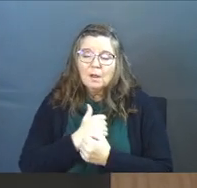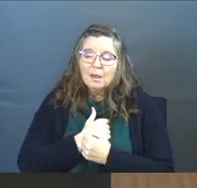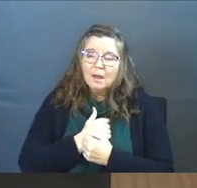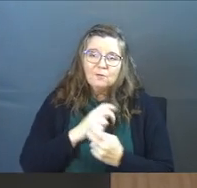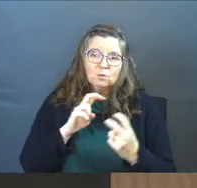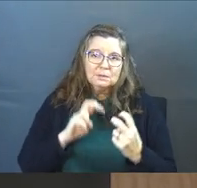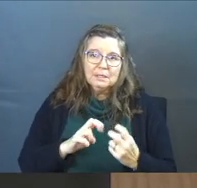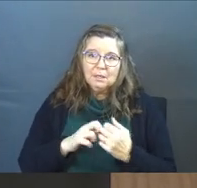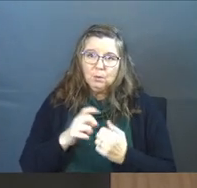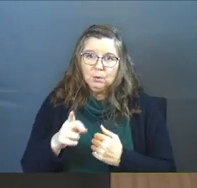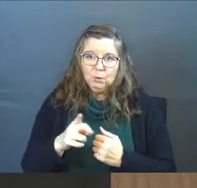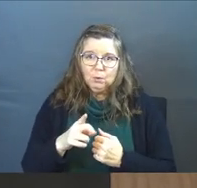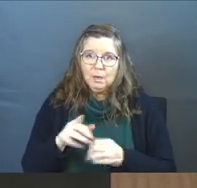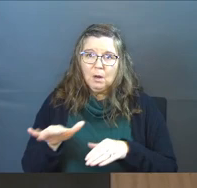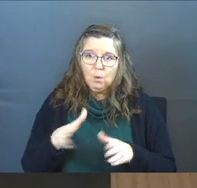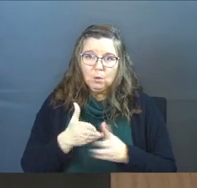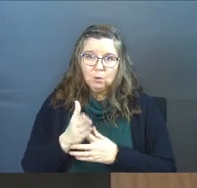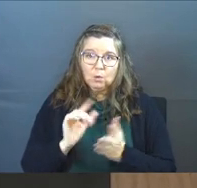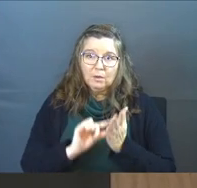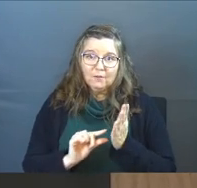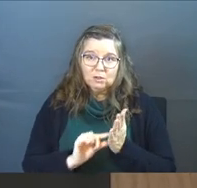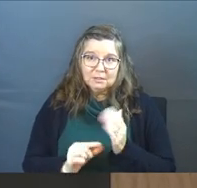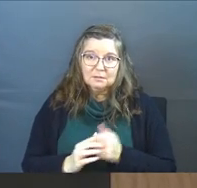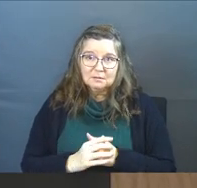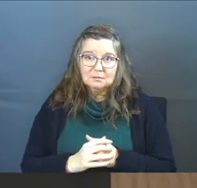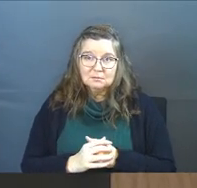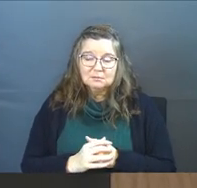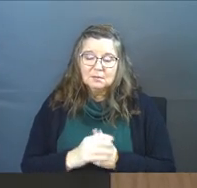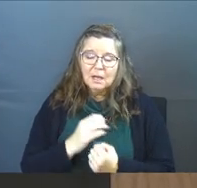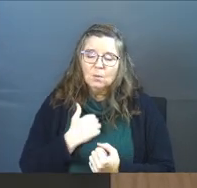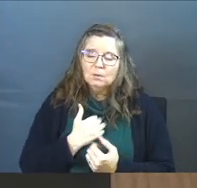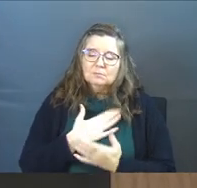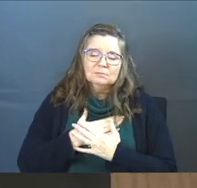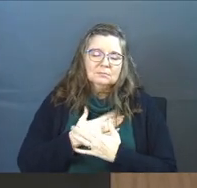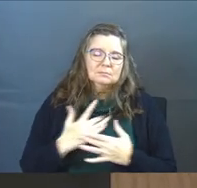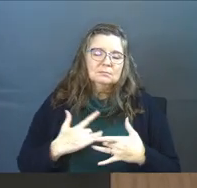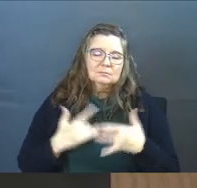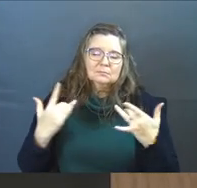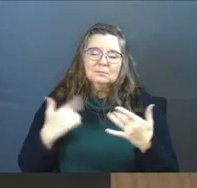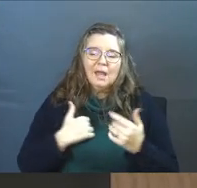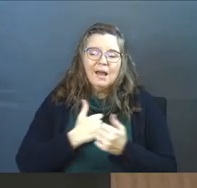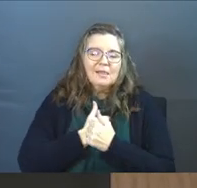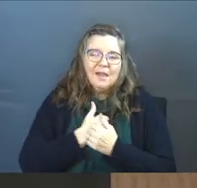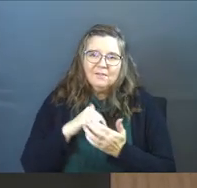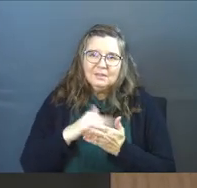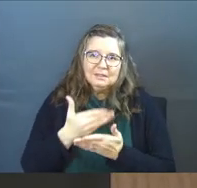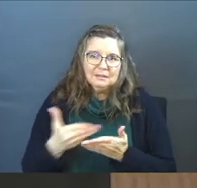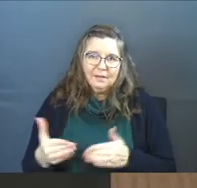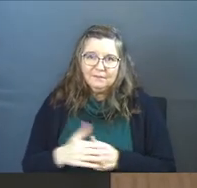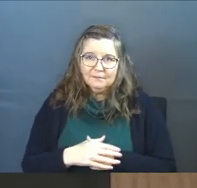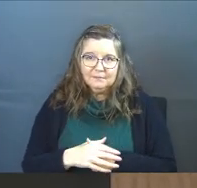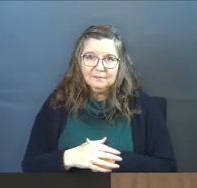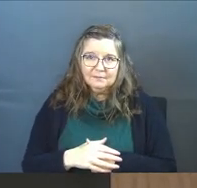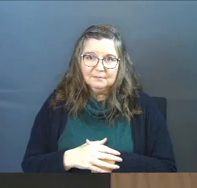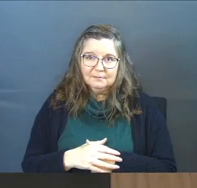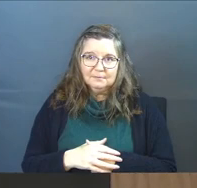love to sit down with you and walk you through the verses. I would make my day. I love this stuff.